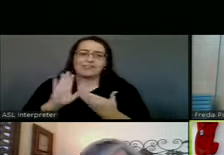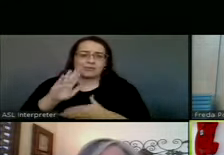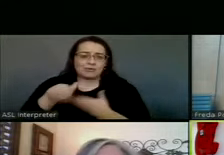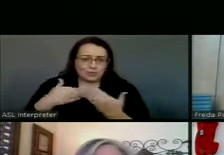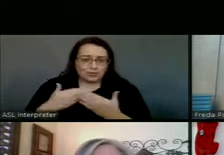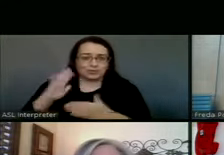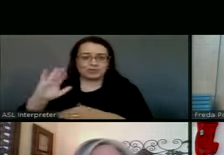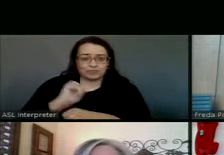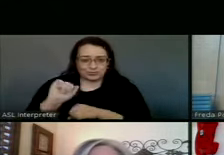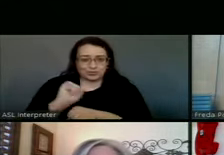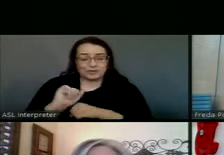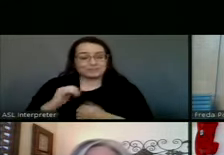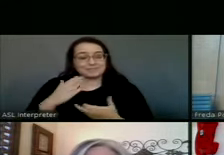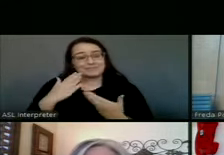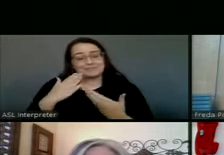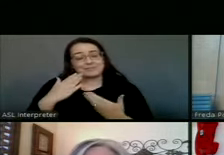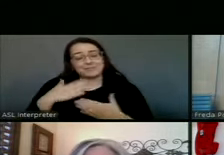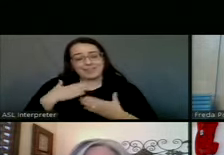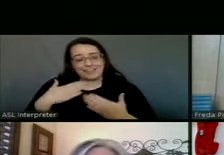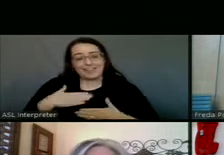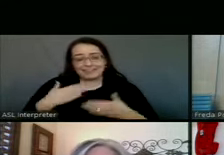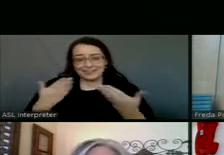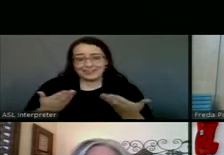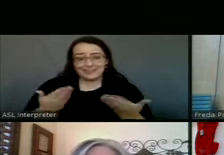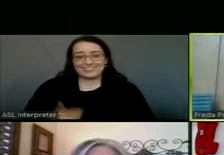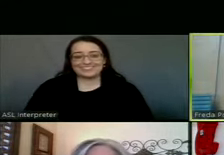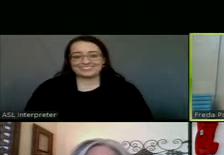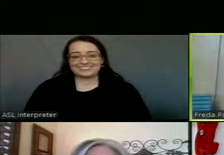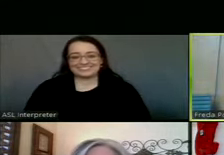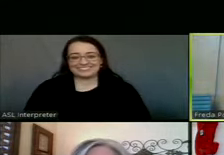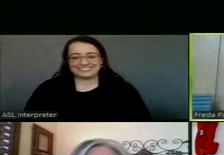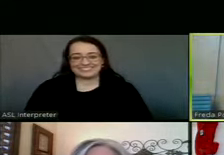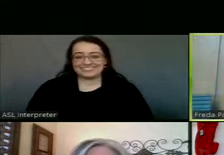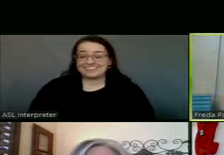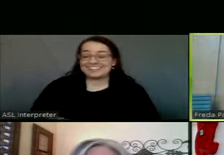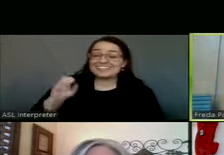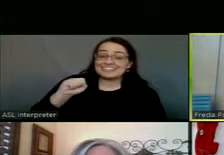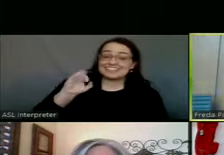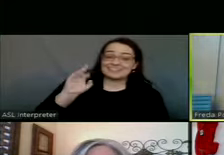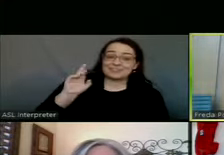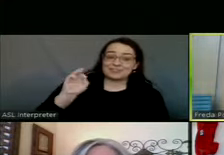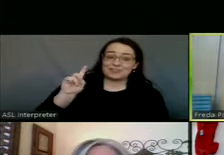And we're glad to have you, Stephanie. Yes. Welcome, Stephanie.